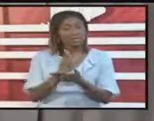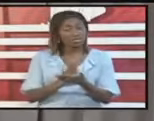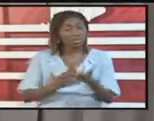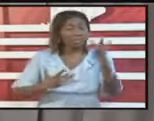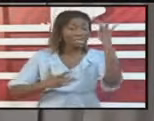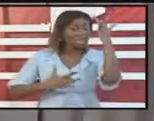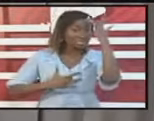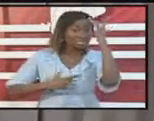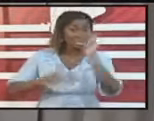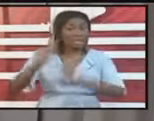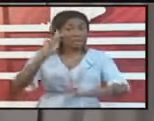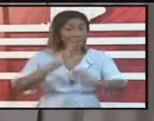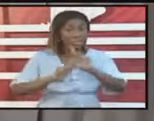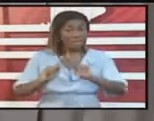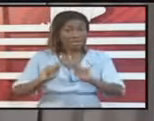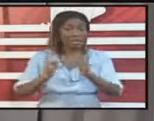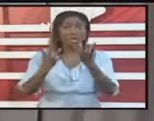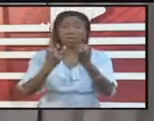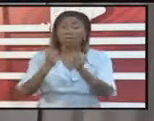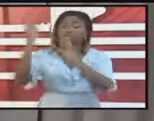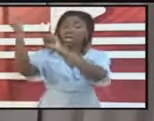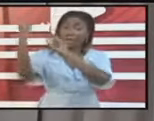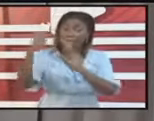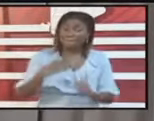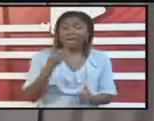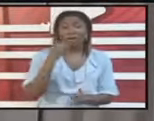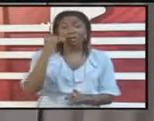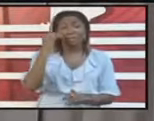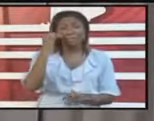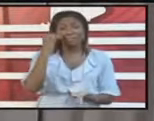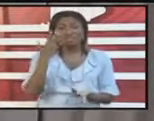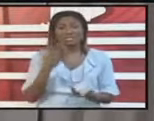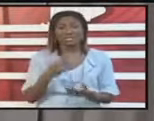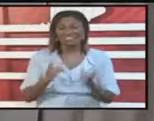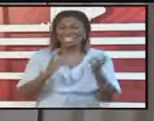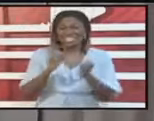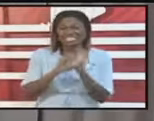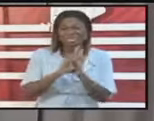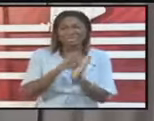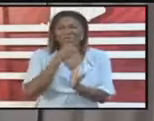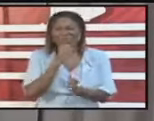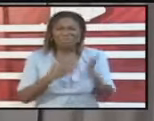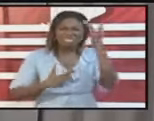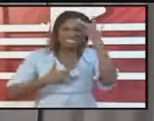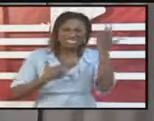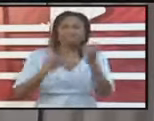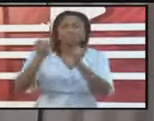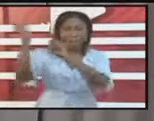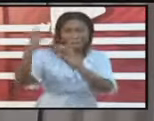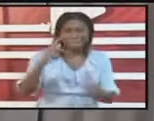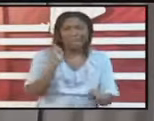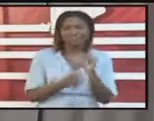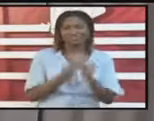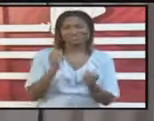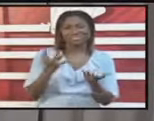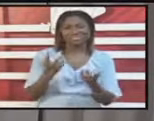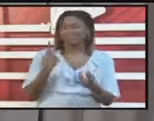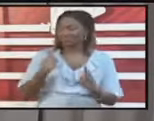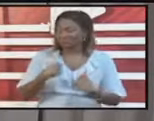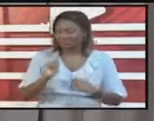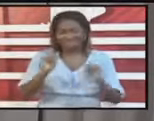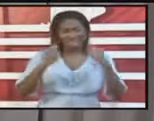to return to Trinidad again on a very controlled and managed basis. Today we're bringing